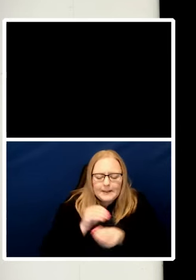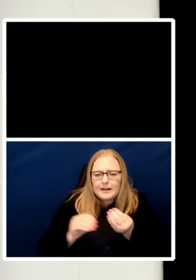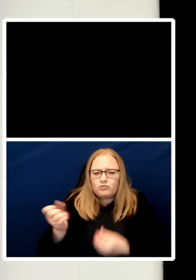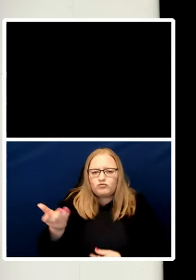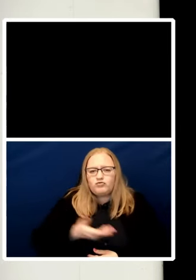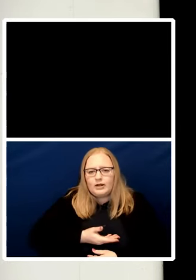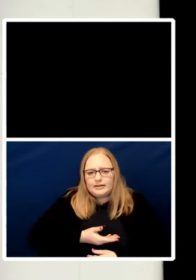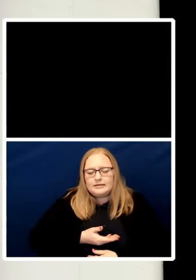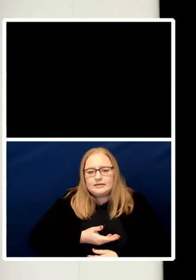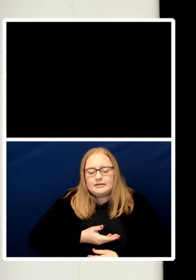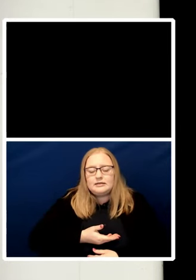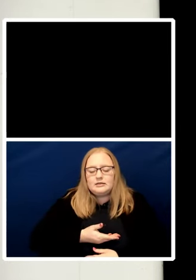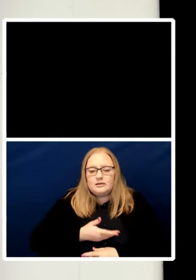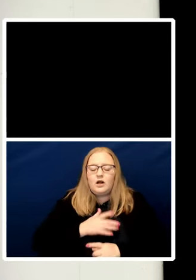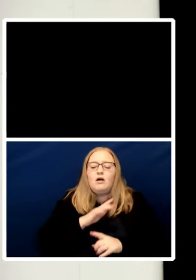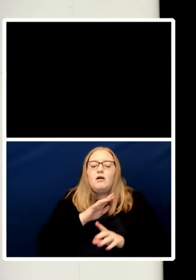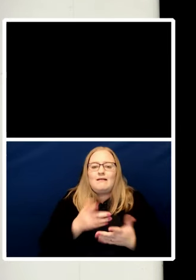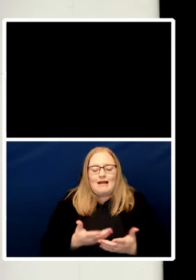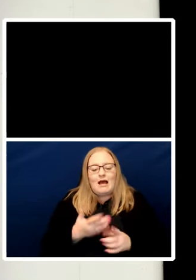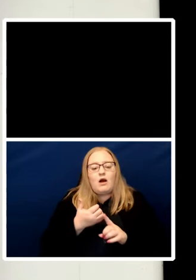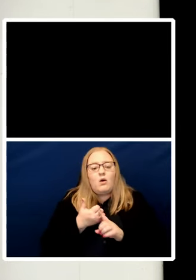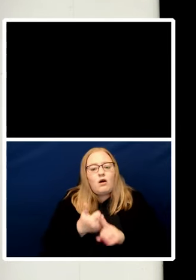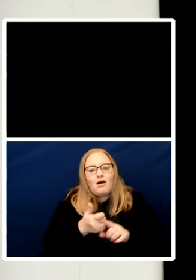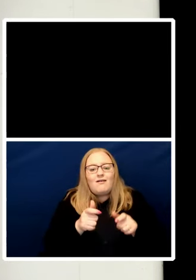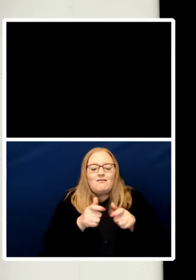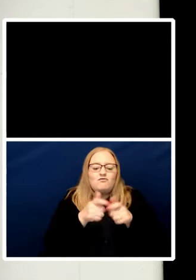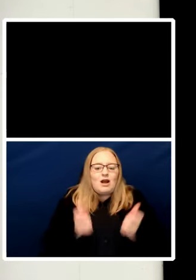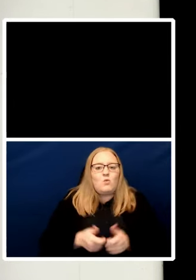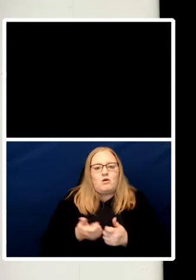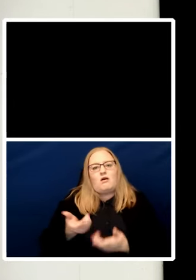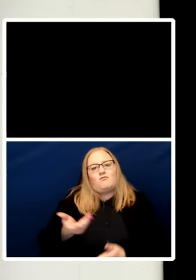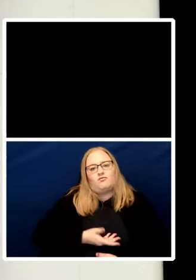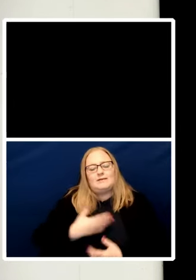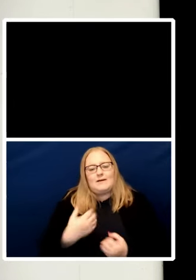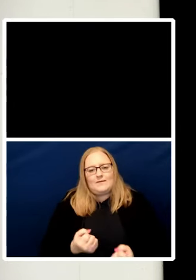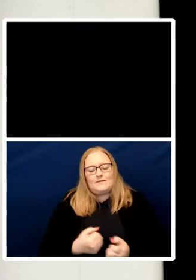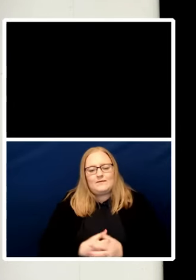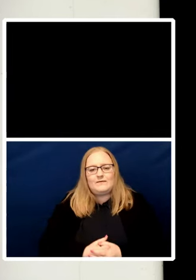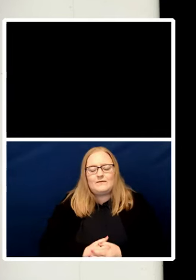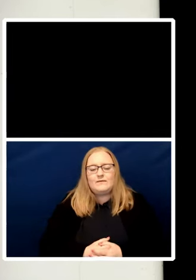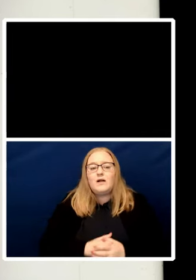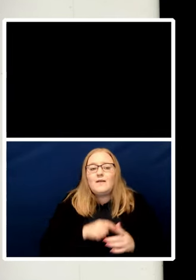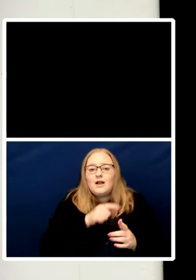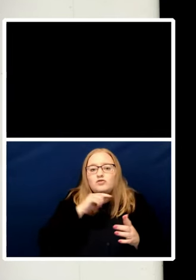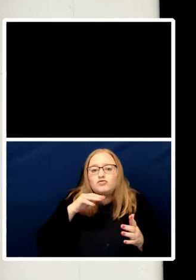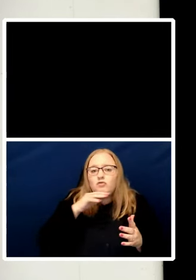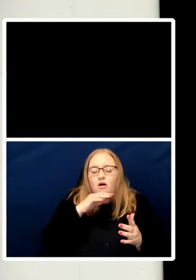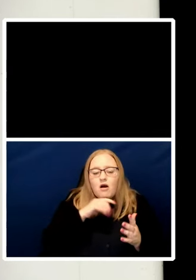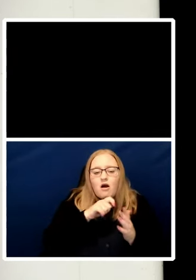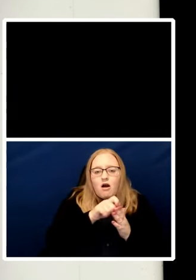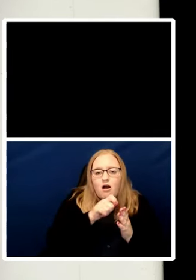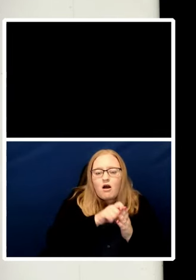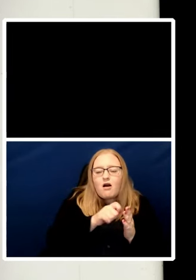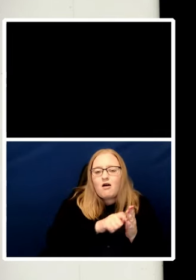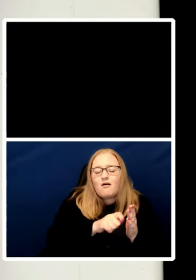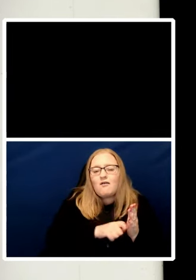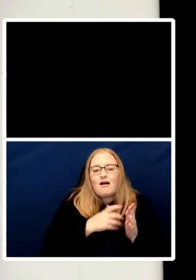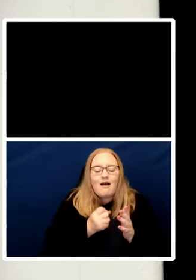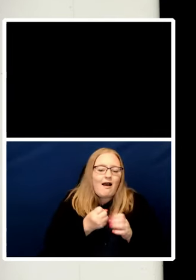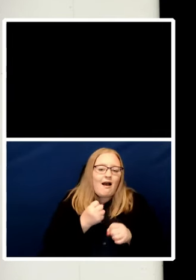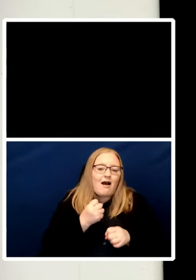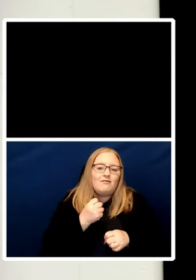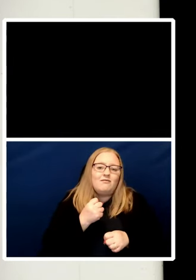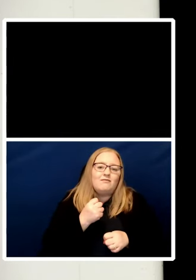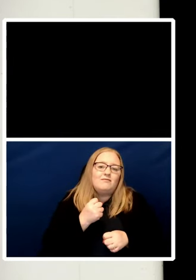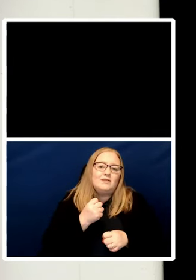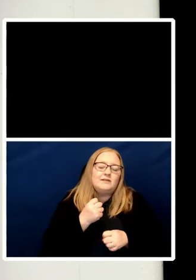their sparse but often lyrical drafting conceals tales of courtroom drama, political imprisonment,